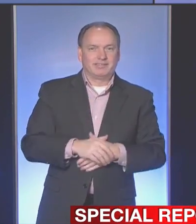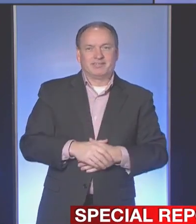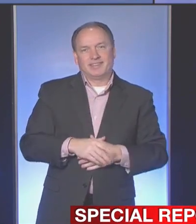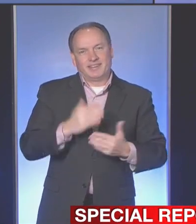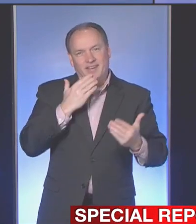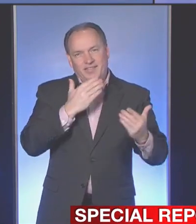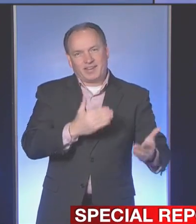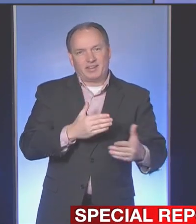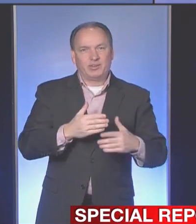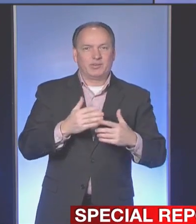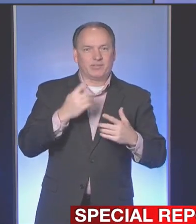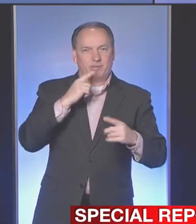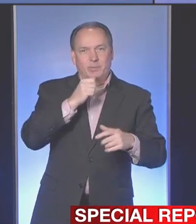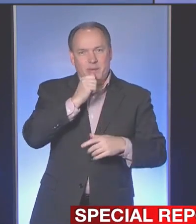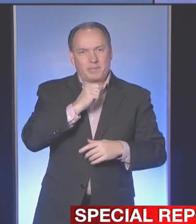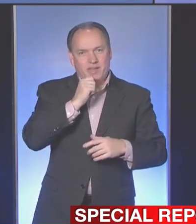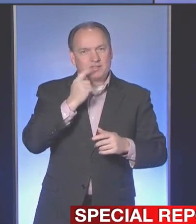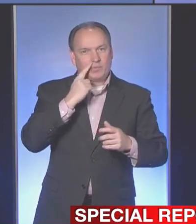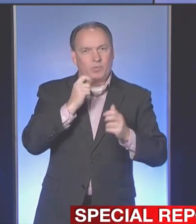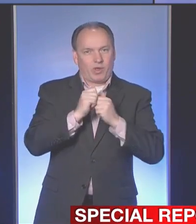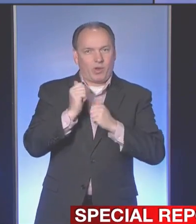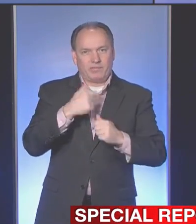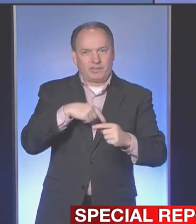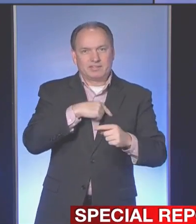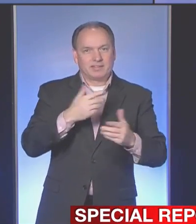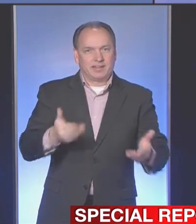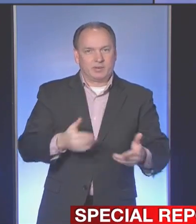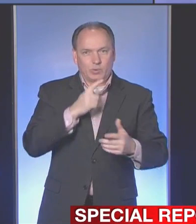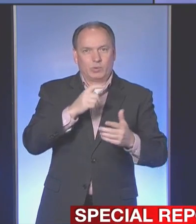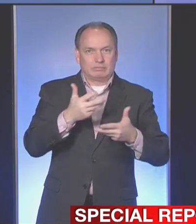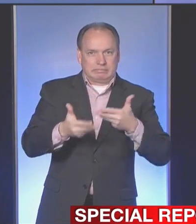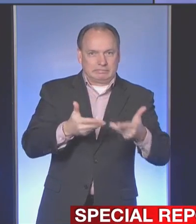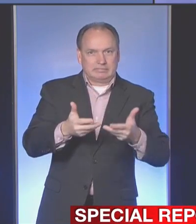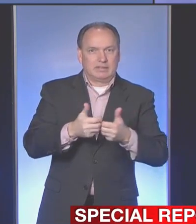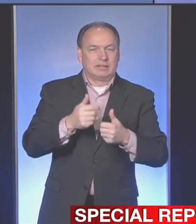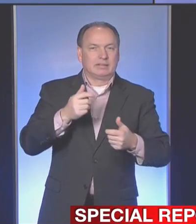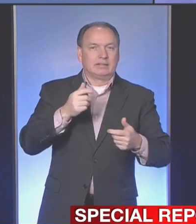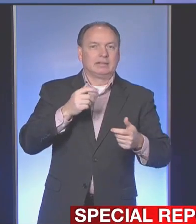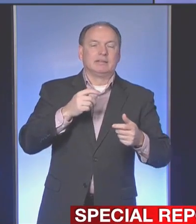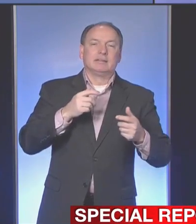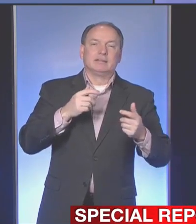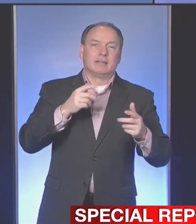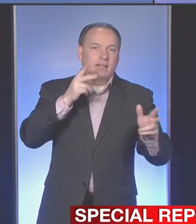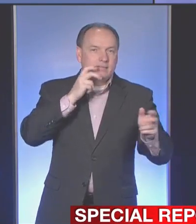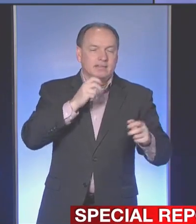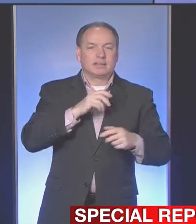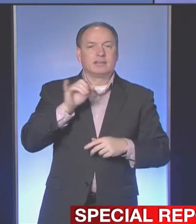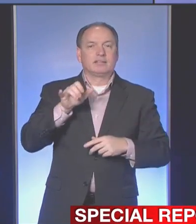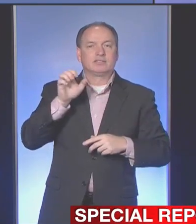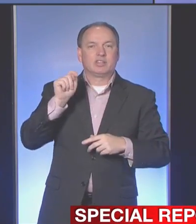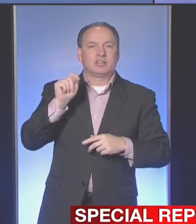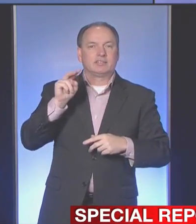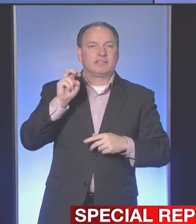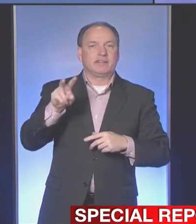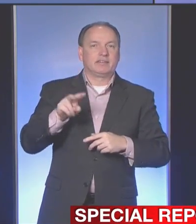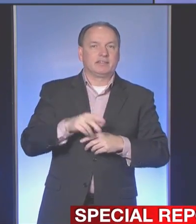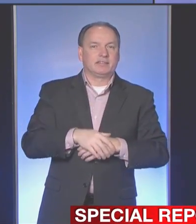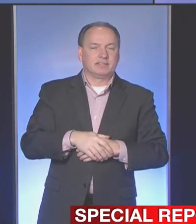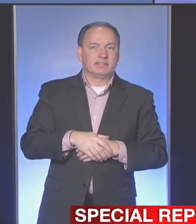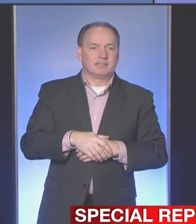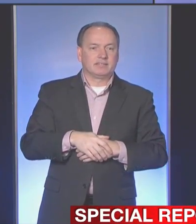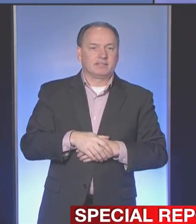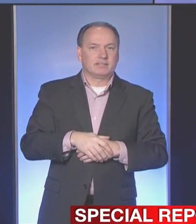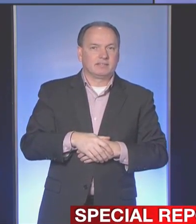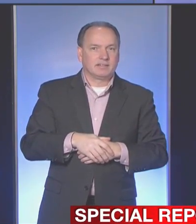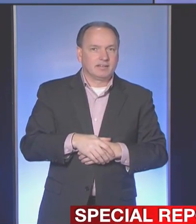you for being patient with all of us here those who are viewing and listening. Jet TV. Yeah. Okay.